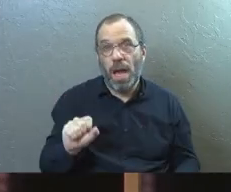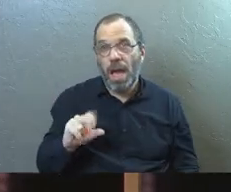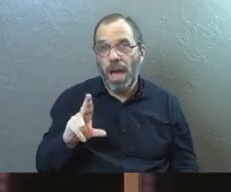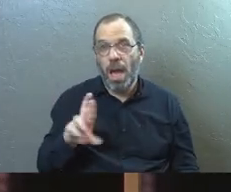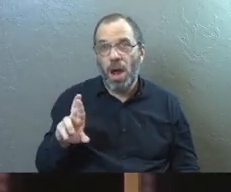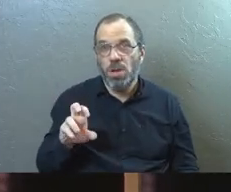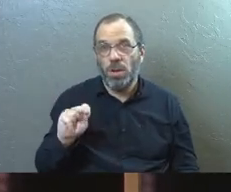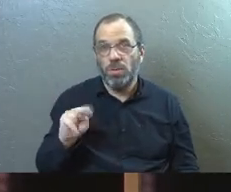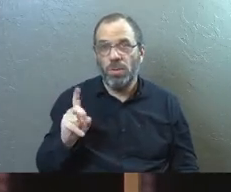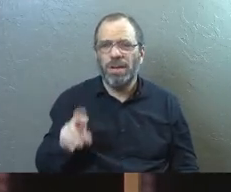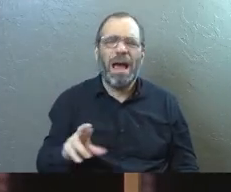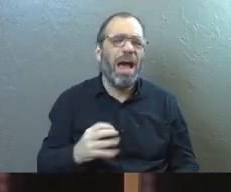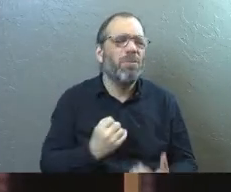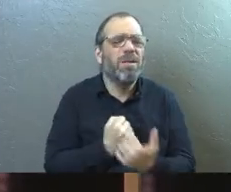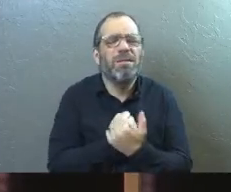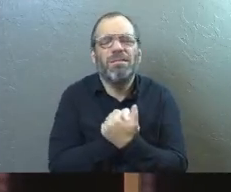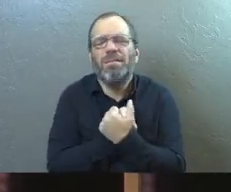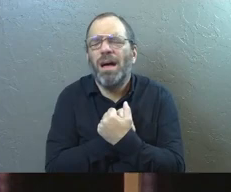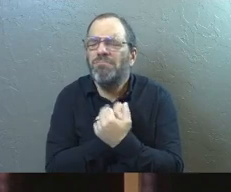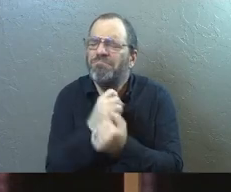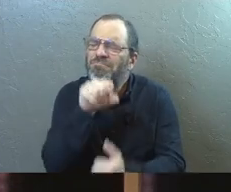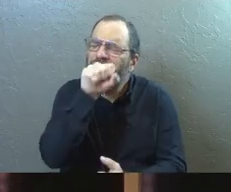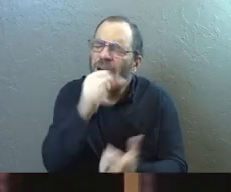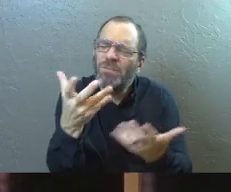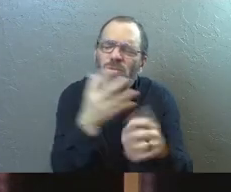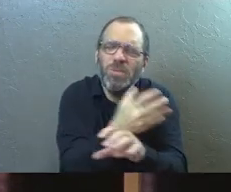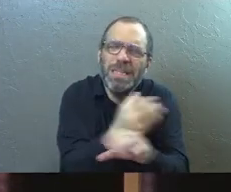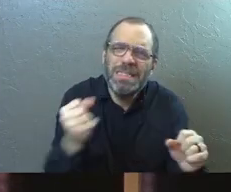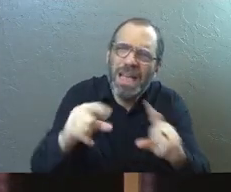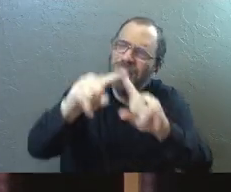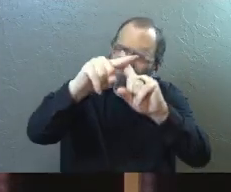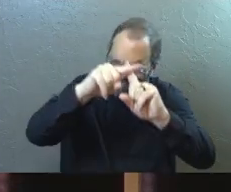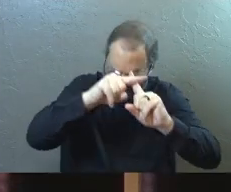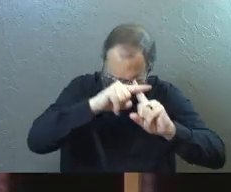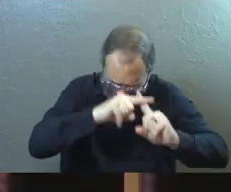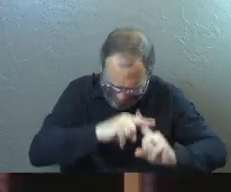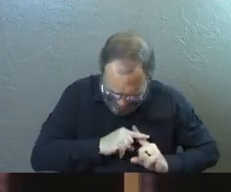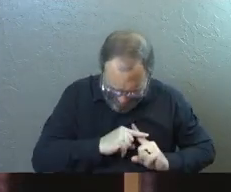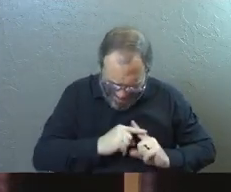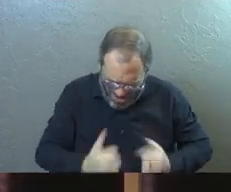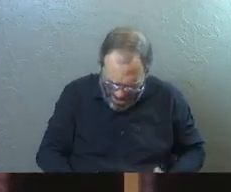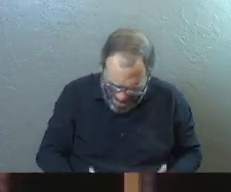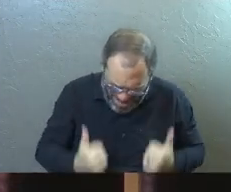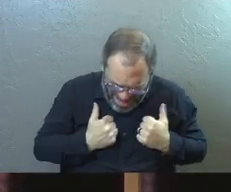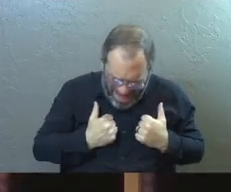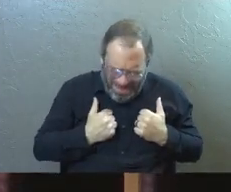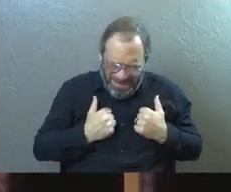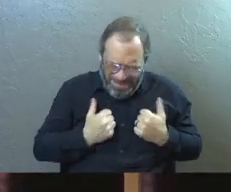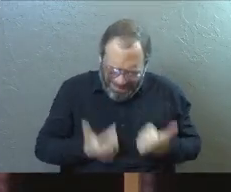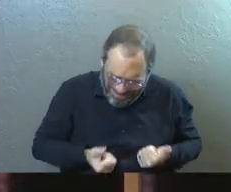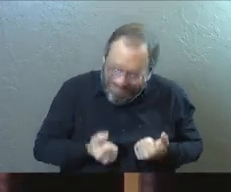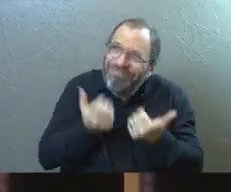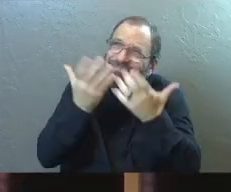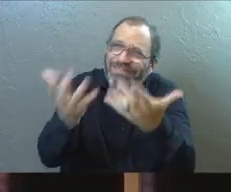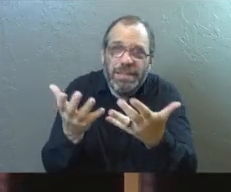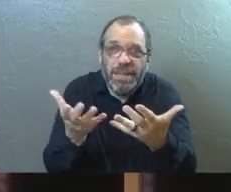I would love for you to get saved. I would love for you to give your whole life, your whole eternity to him. It's okay to have